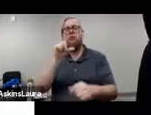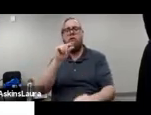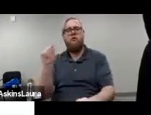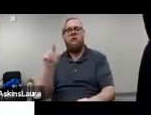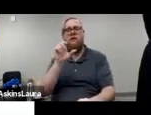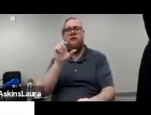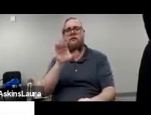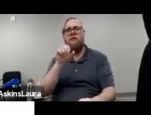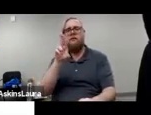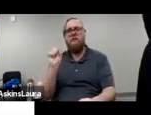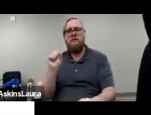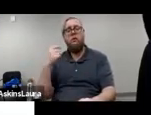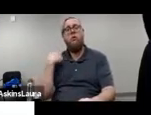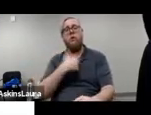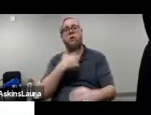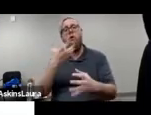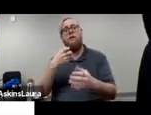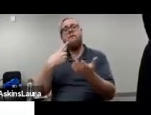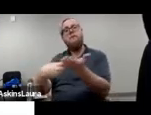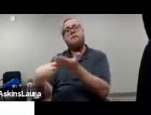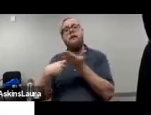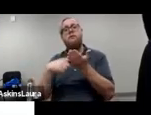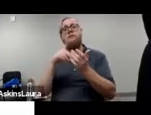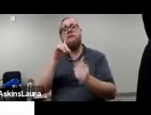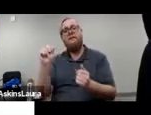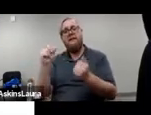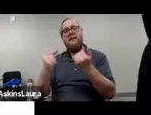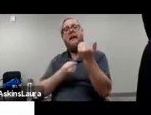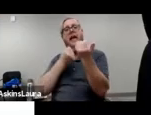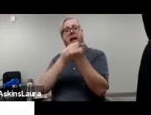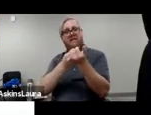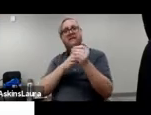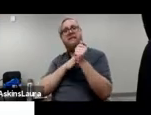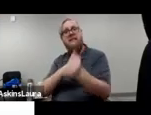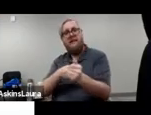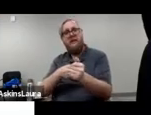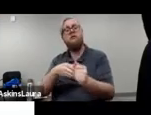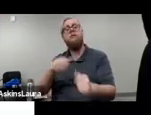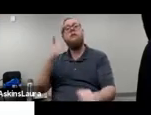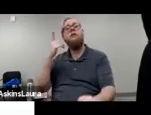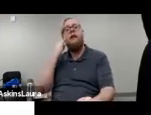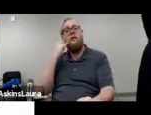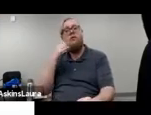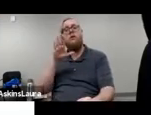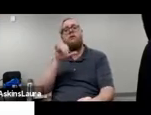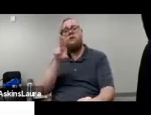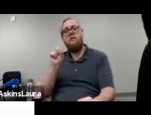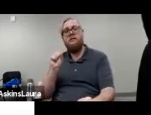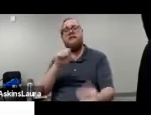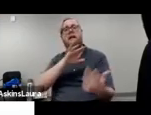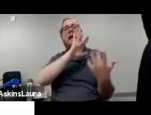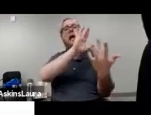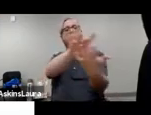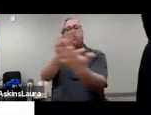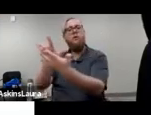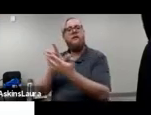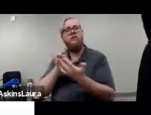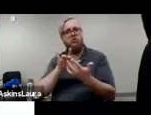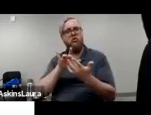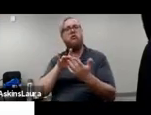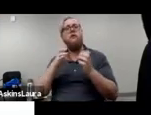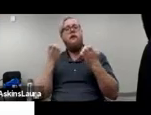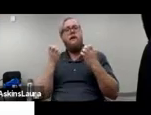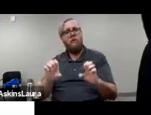also want to engage with disability advocates and leaders so that California Census outreach efforts are inclusive